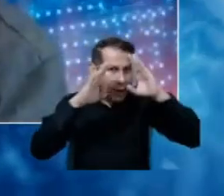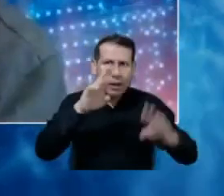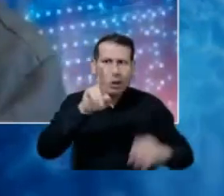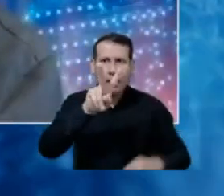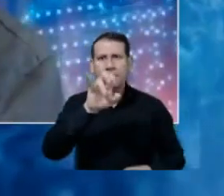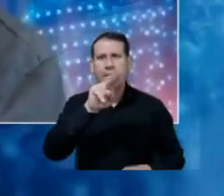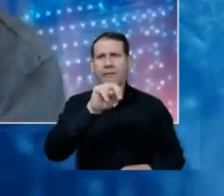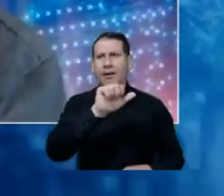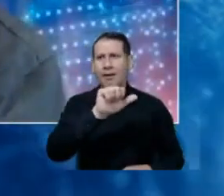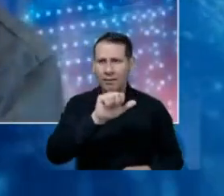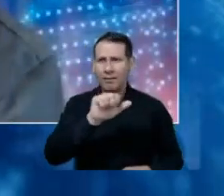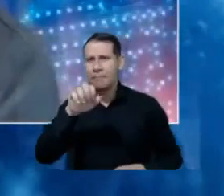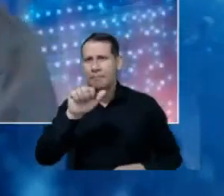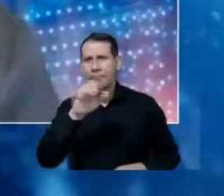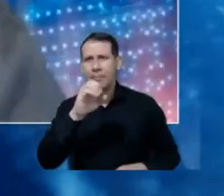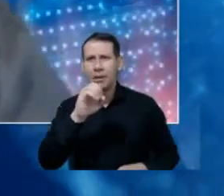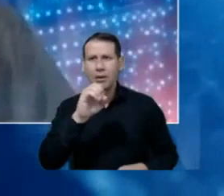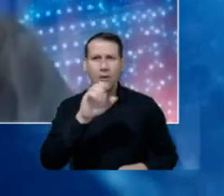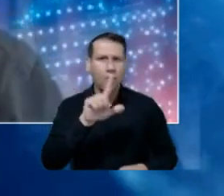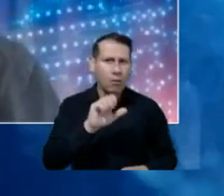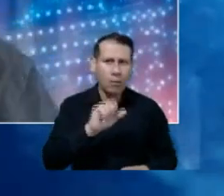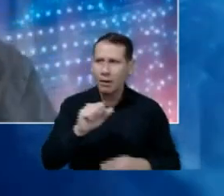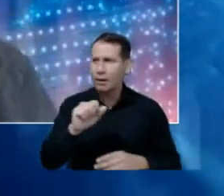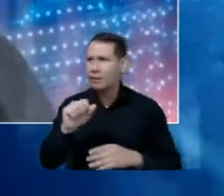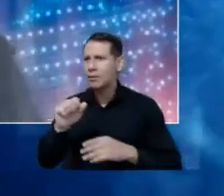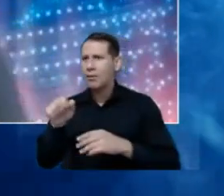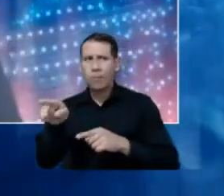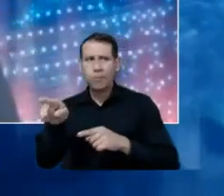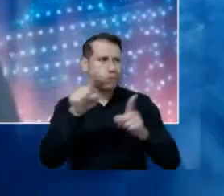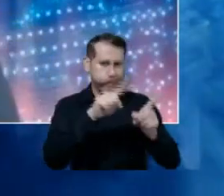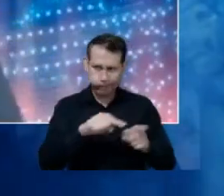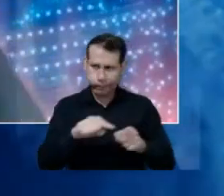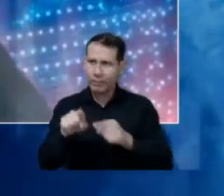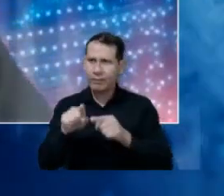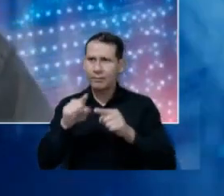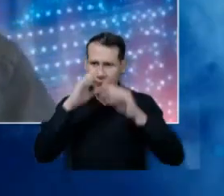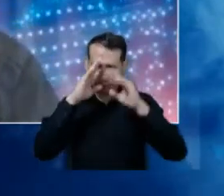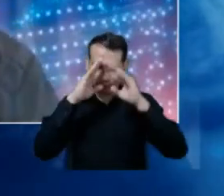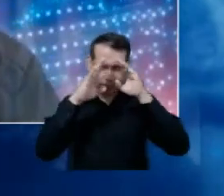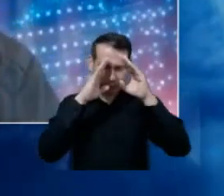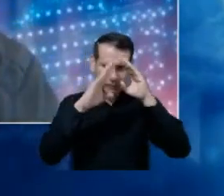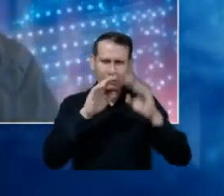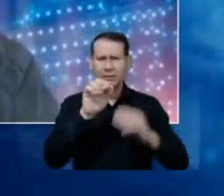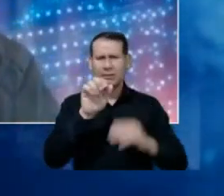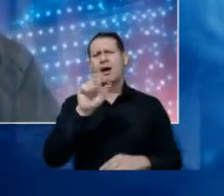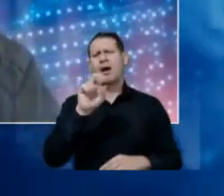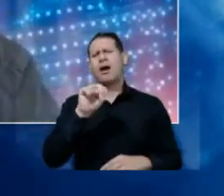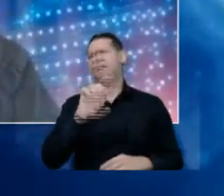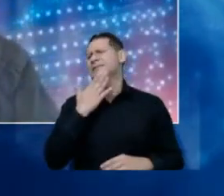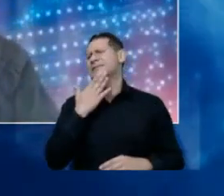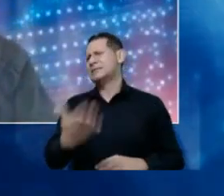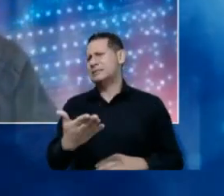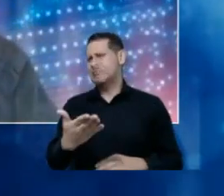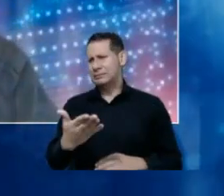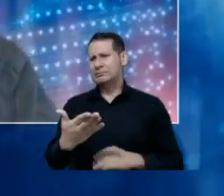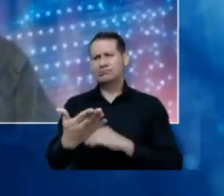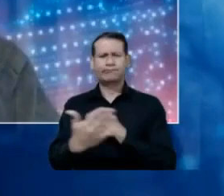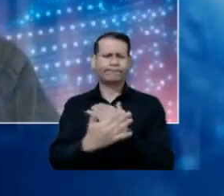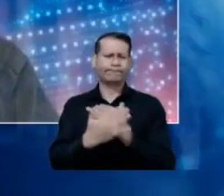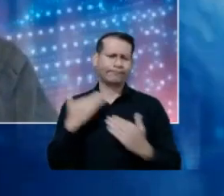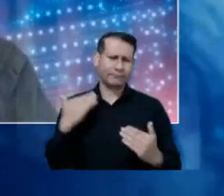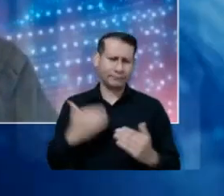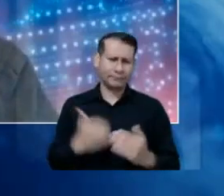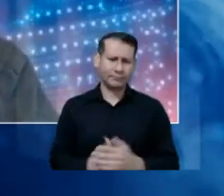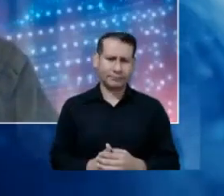Paola. Greetings to all panelists, to Andy. Thanks for giving me this opportunity, quite valuable. And